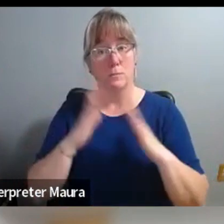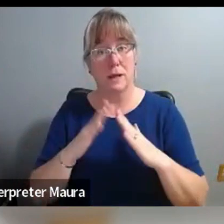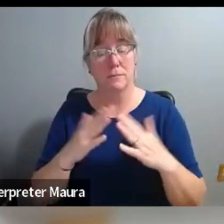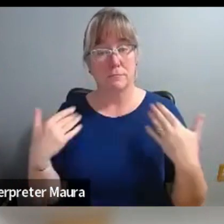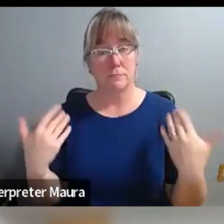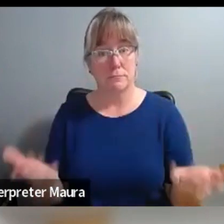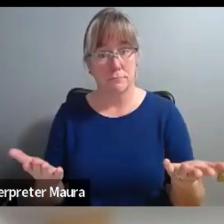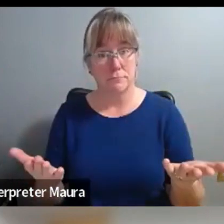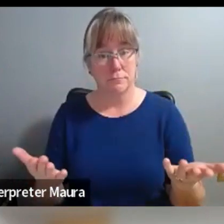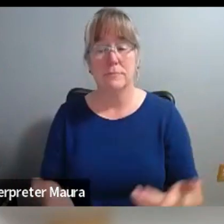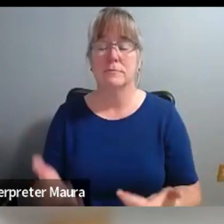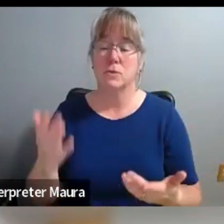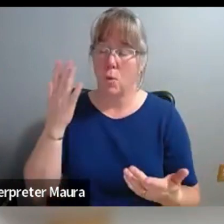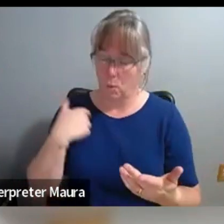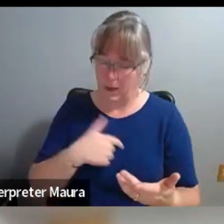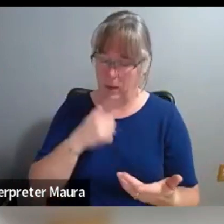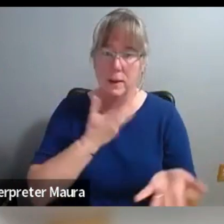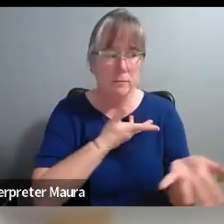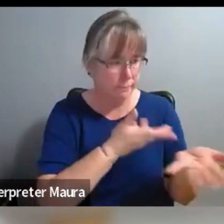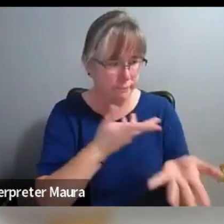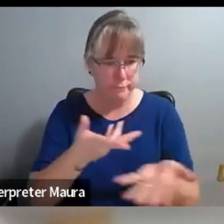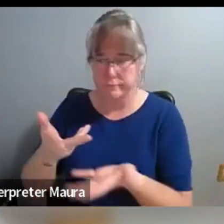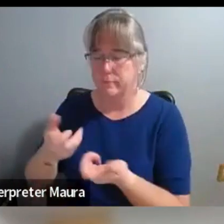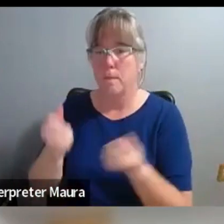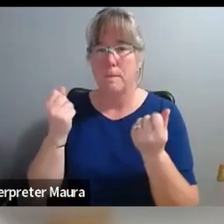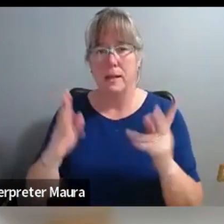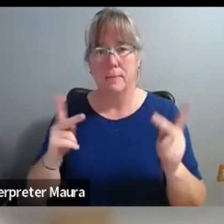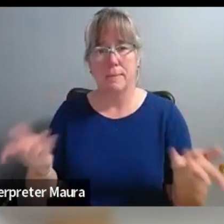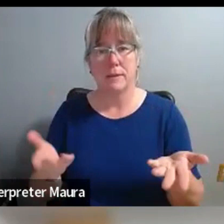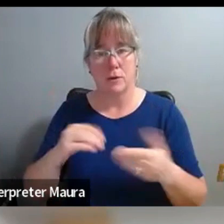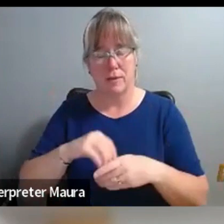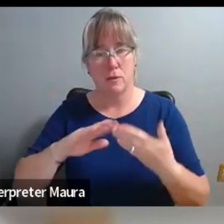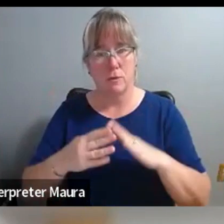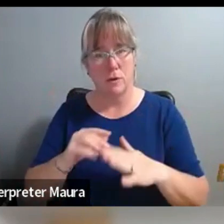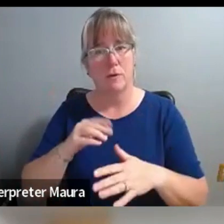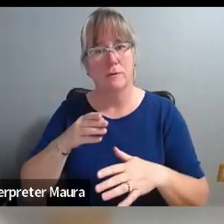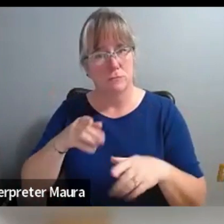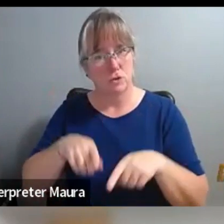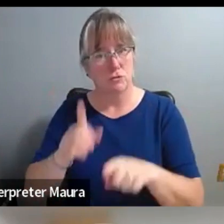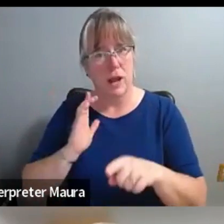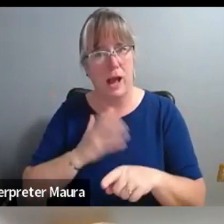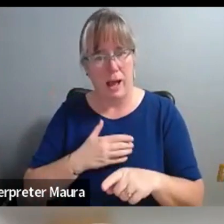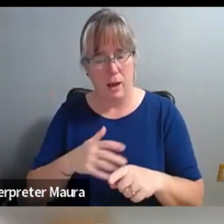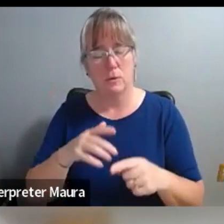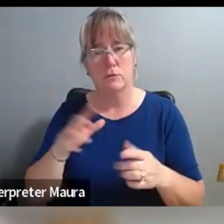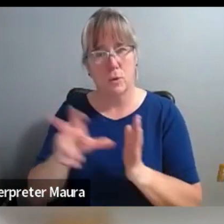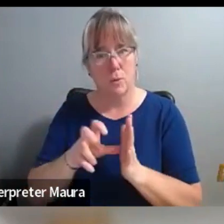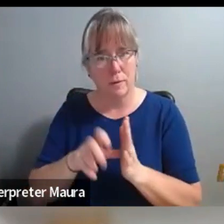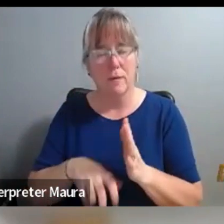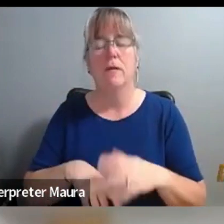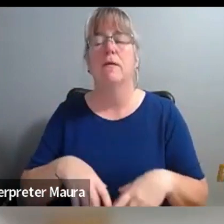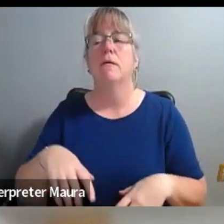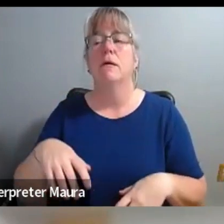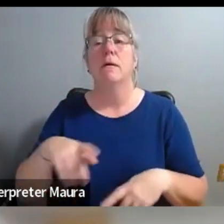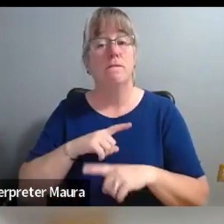So we're going to talk to a lot of people in the community over the course of this podcast, because sometimes to really see ourselves, we have to